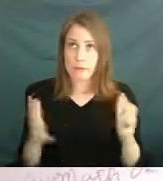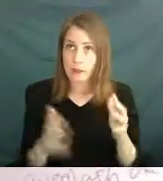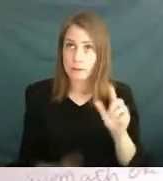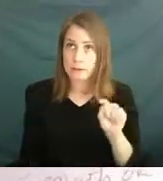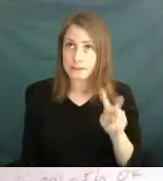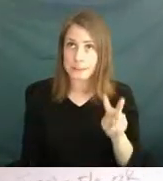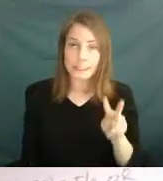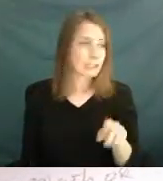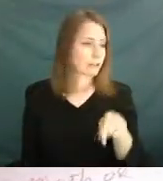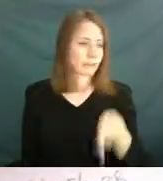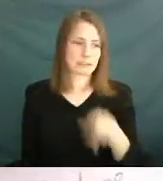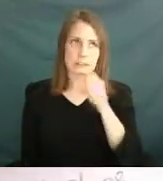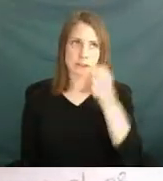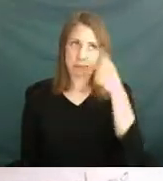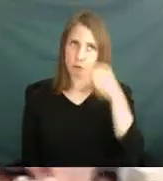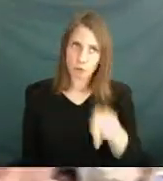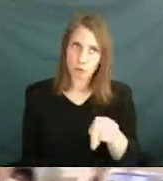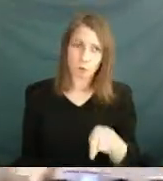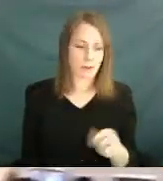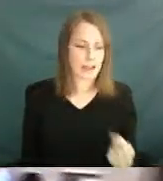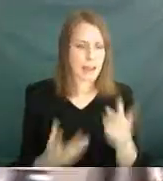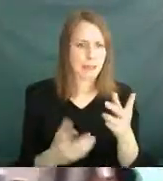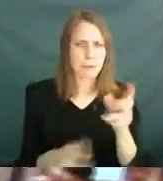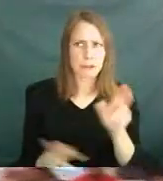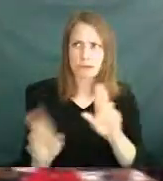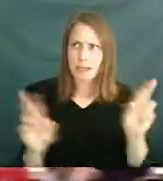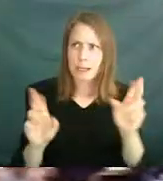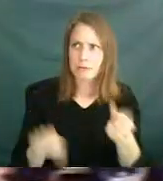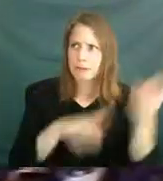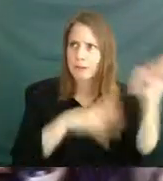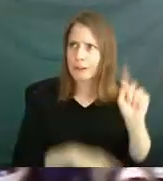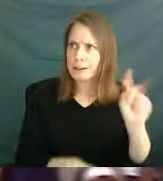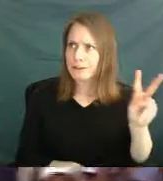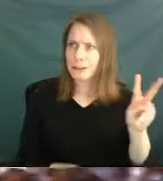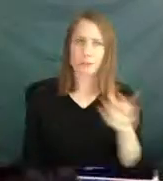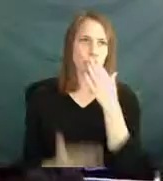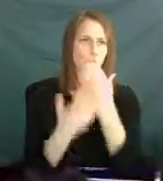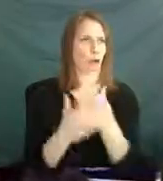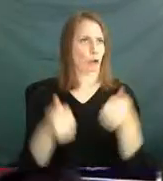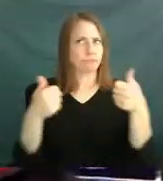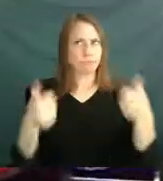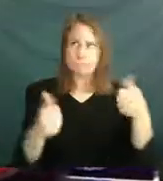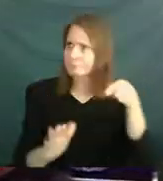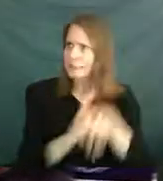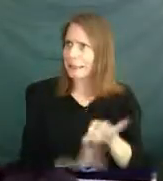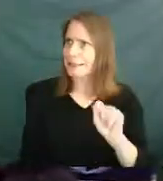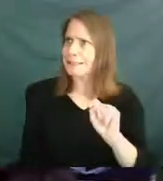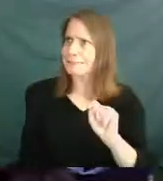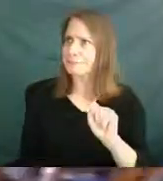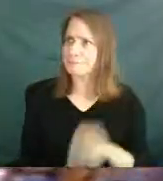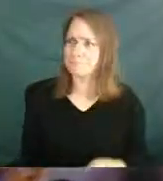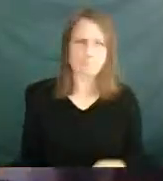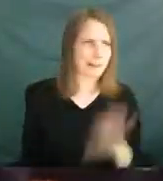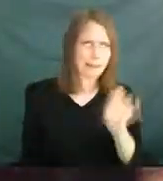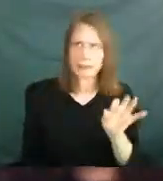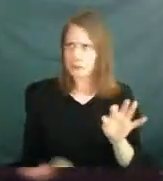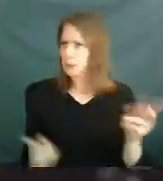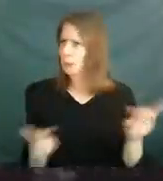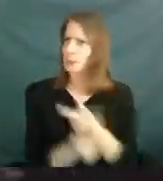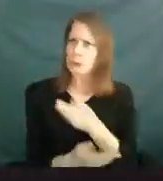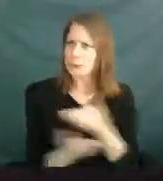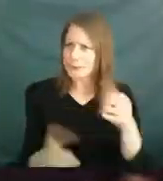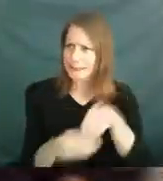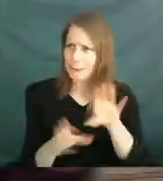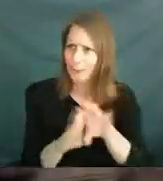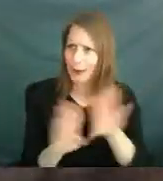Now, how many of you are ready to kill your television? Good. Kill it. It's the worst thing in your